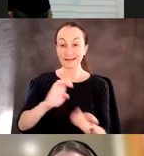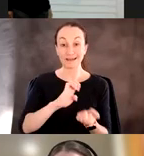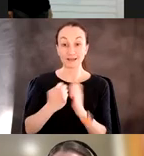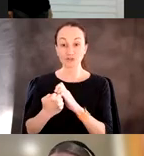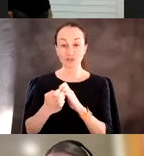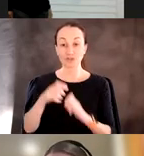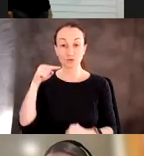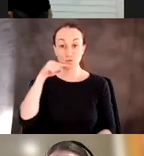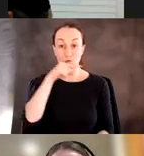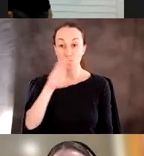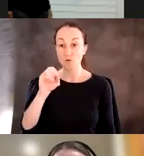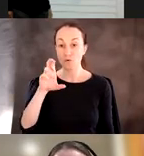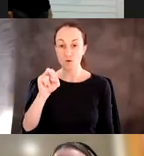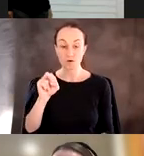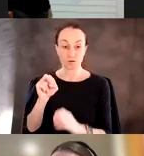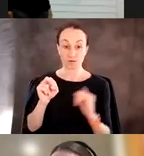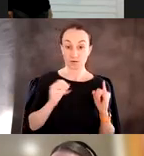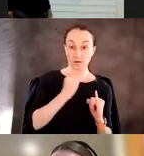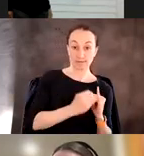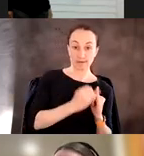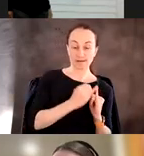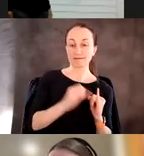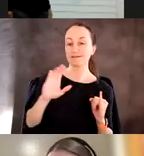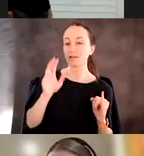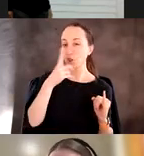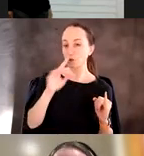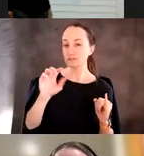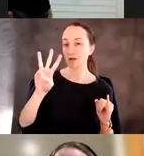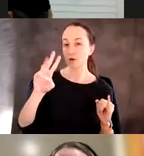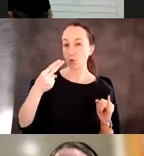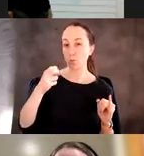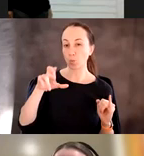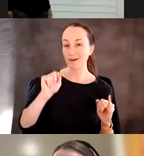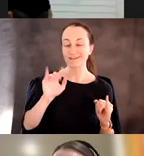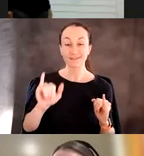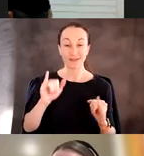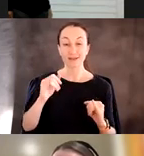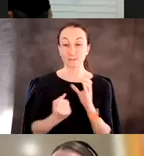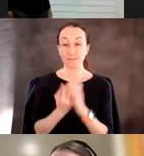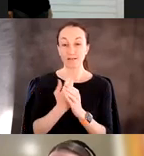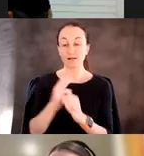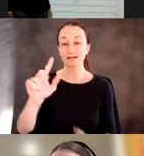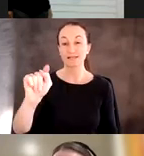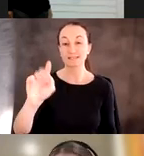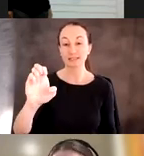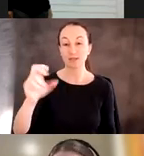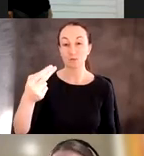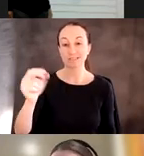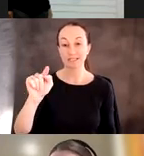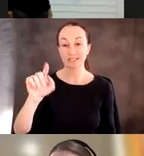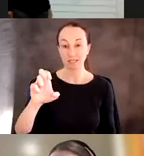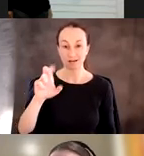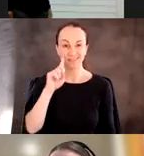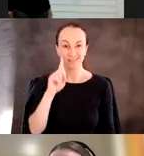thing looks kind of like wheat. That's a plant called teosinte, which is the plant that people started